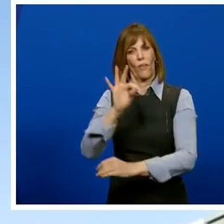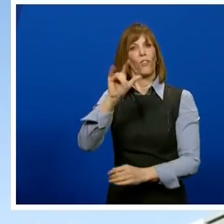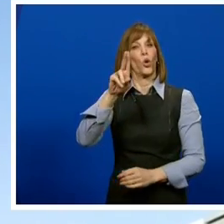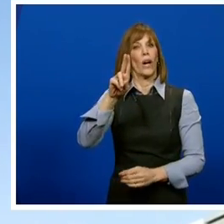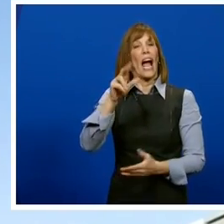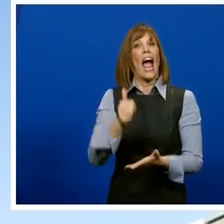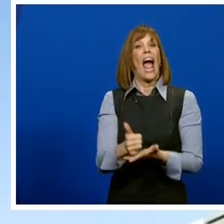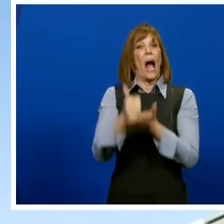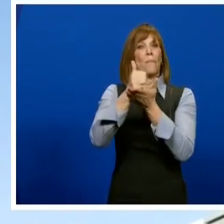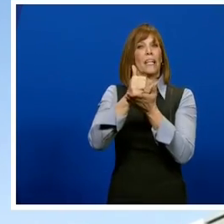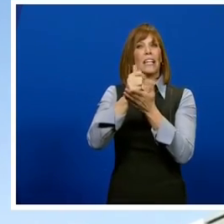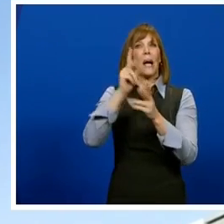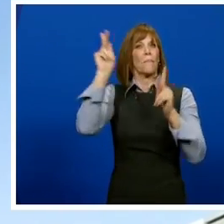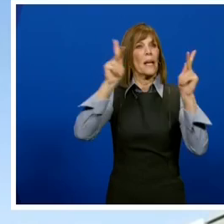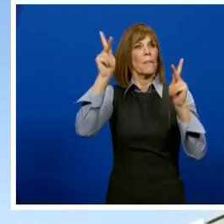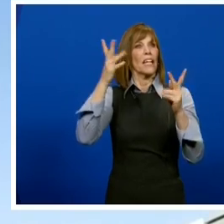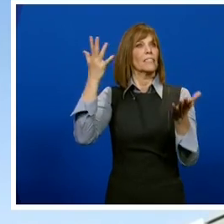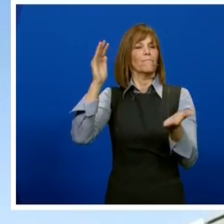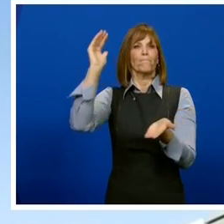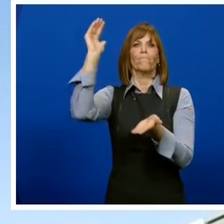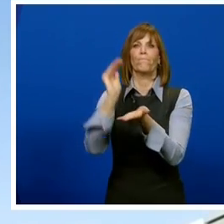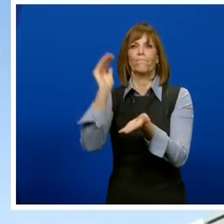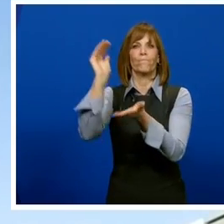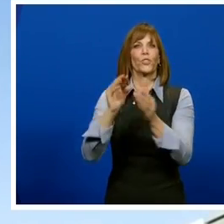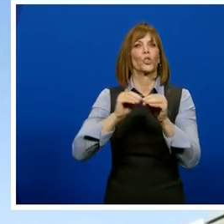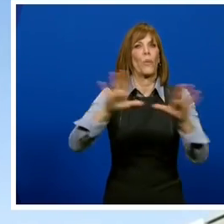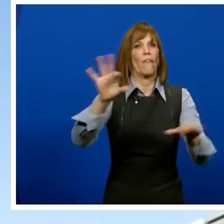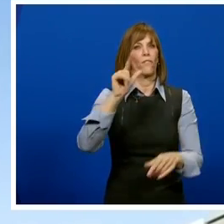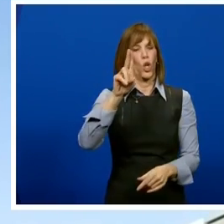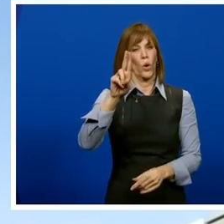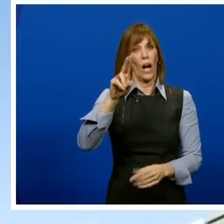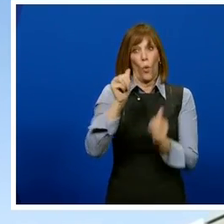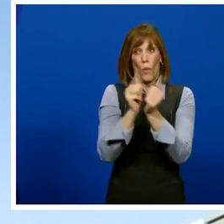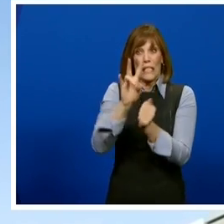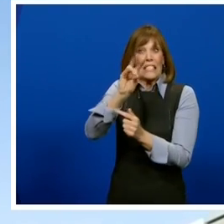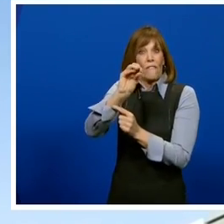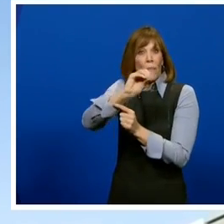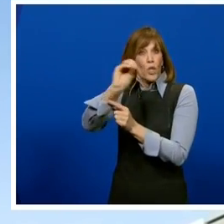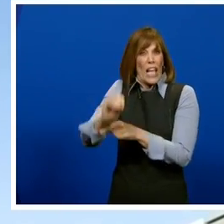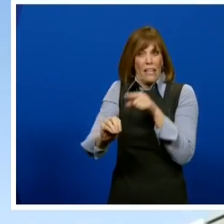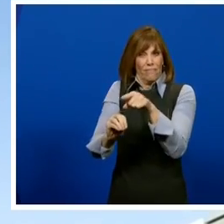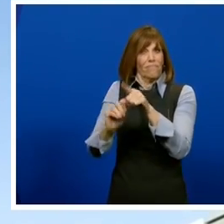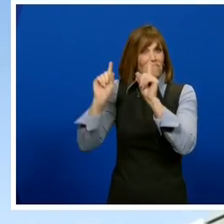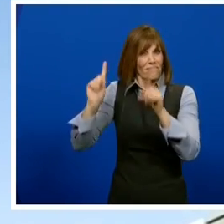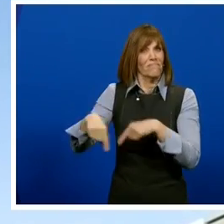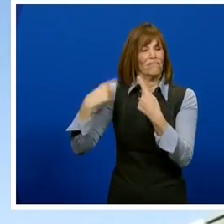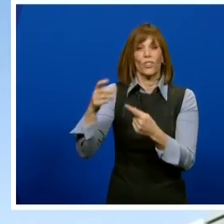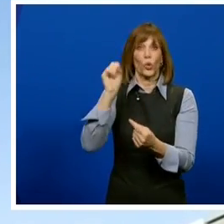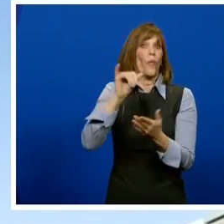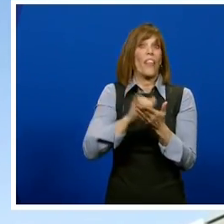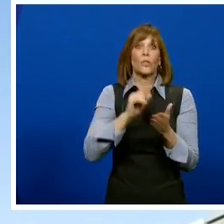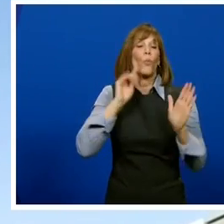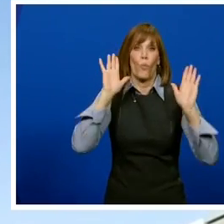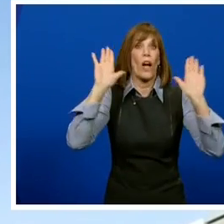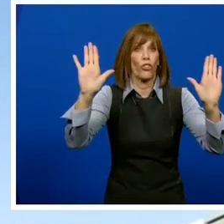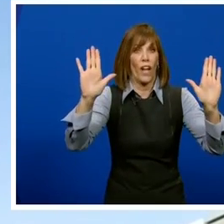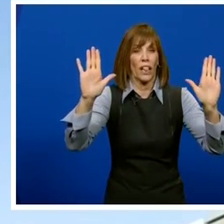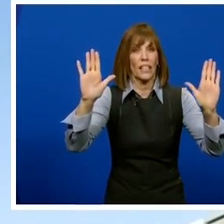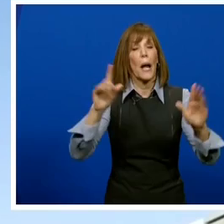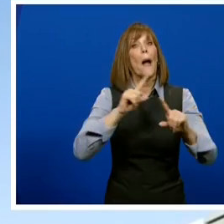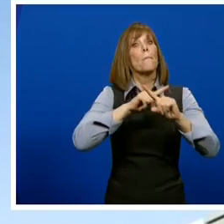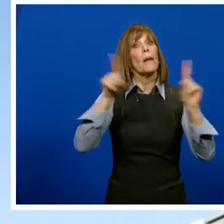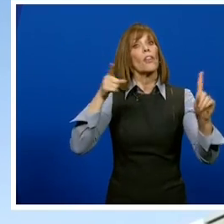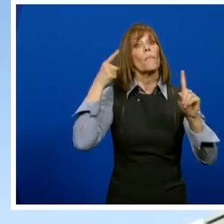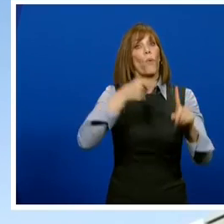the flu spread every year. So 70% effective is outstanding. But the